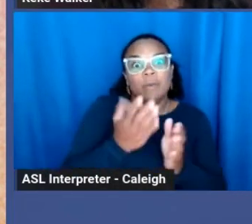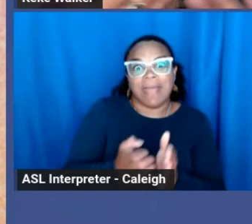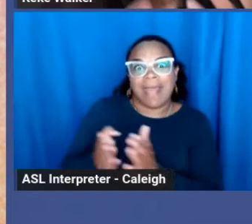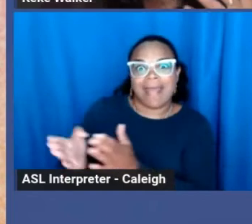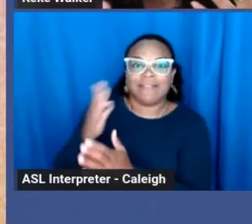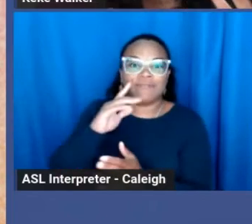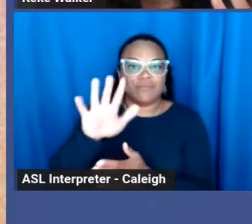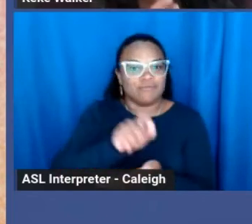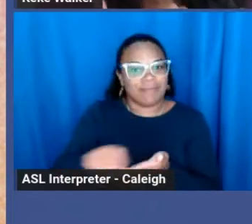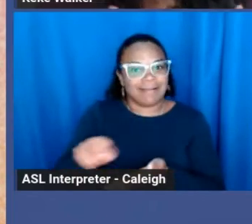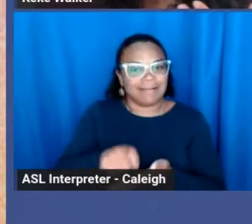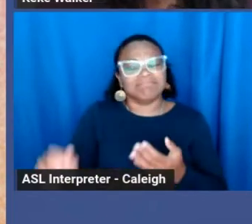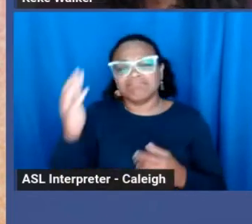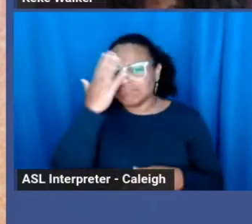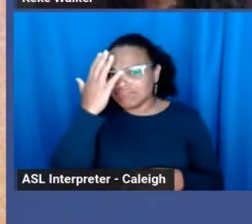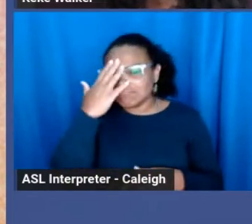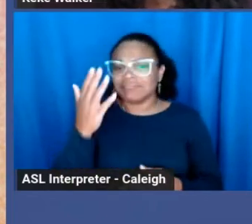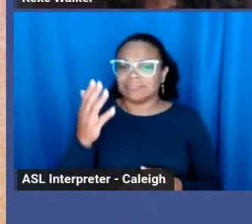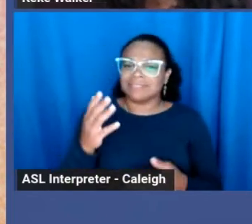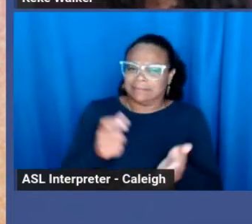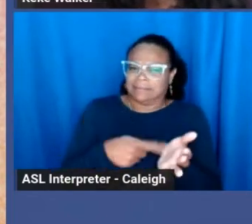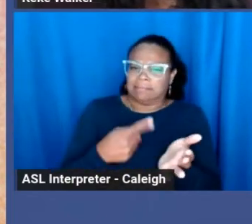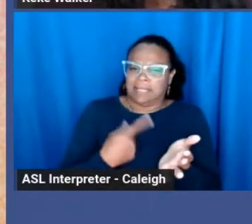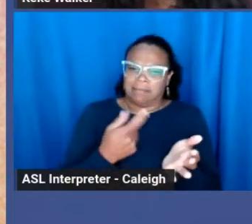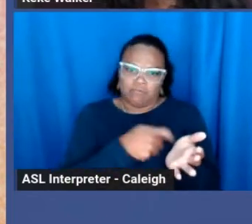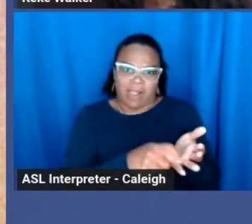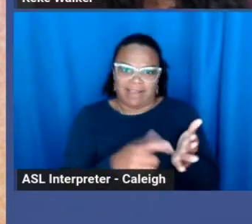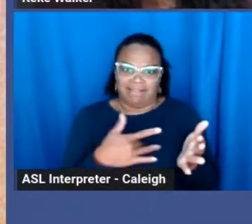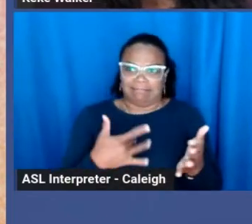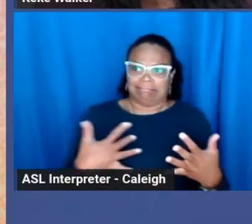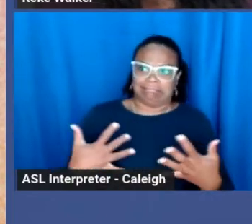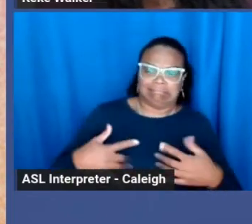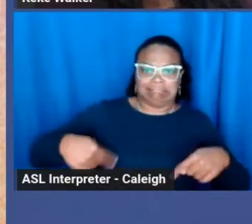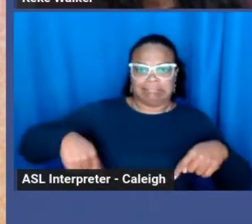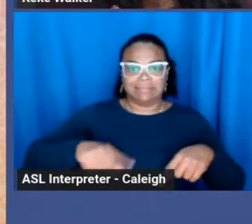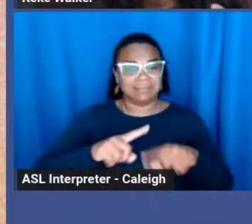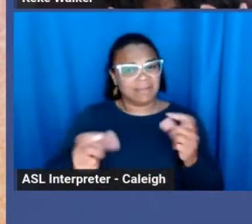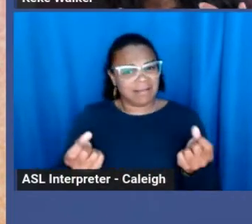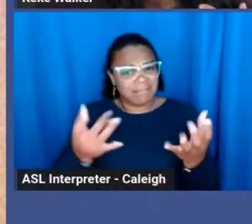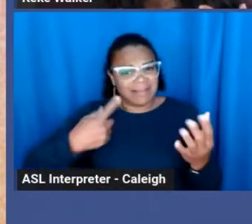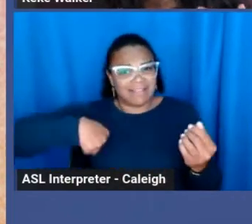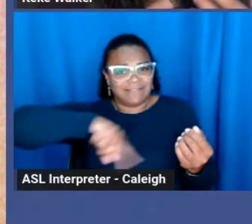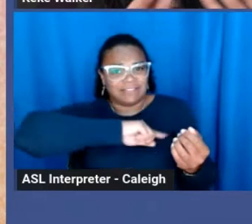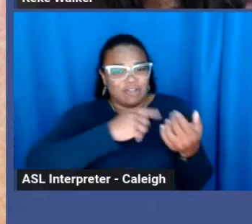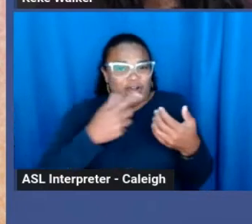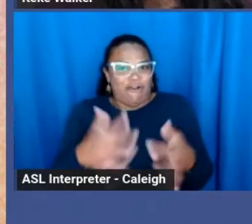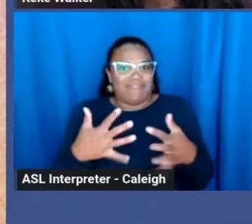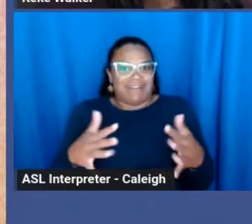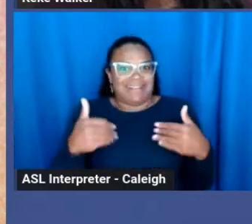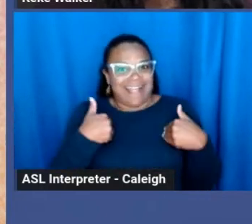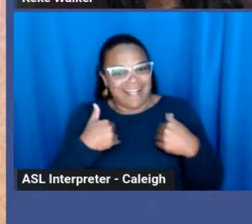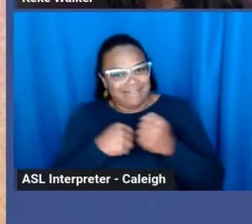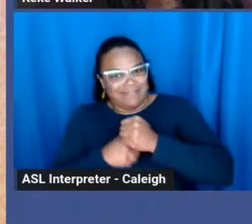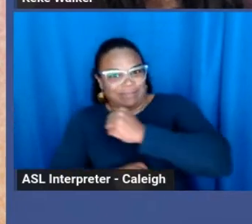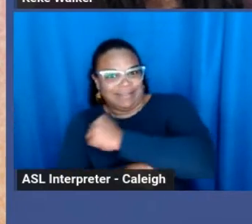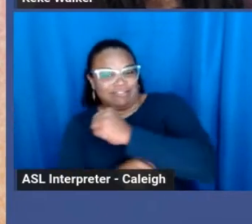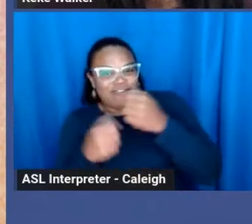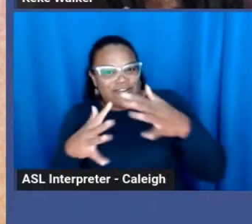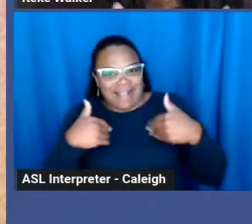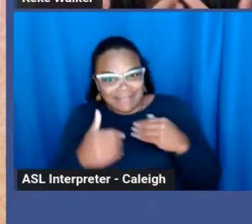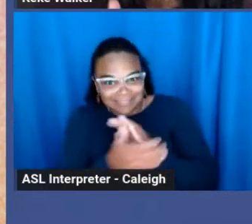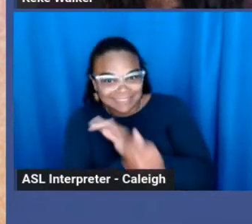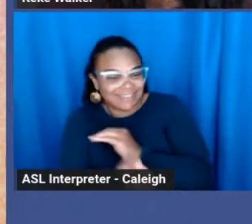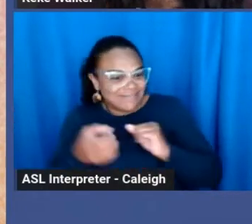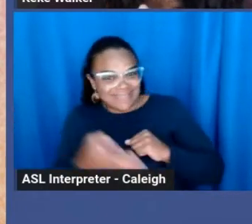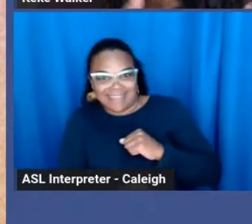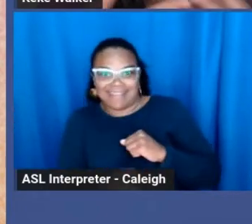while writing might seem intimidating, many of us already have that base that we can pull from and